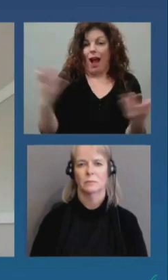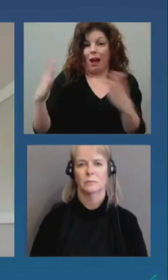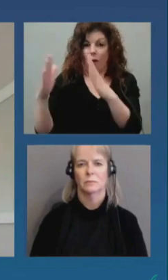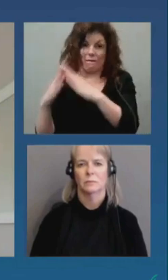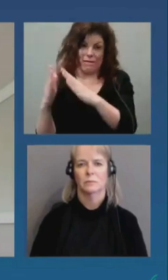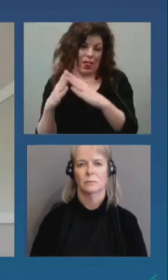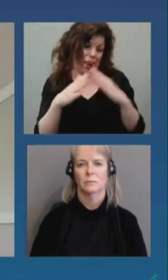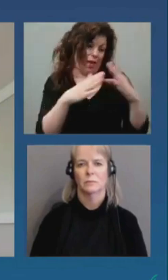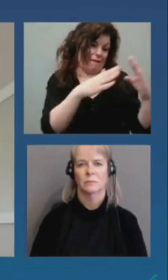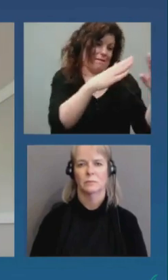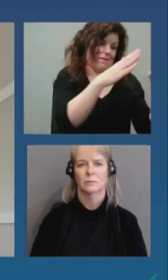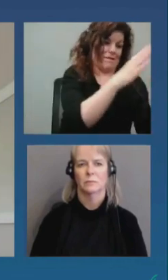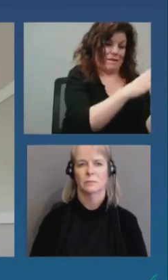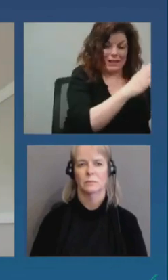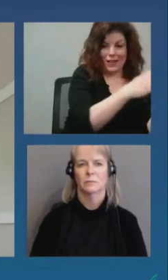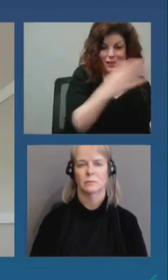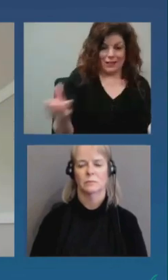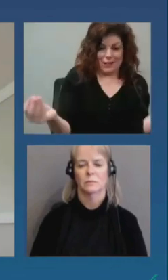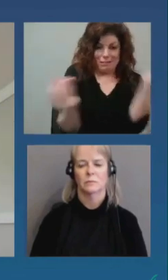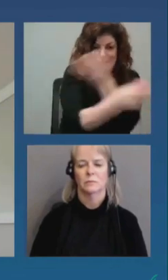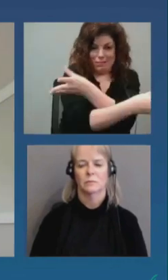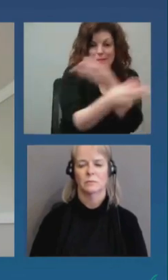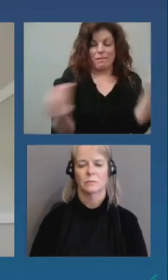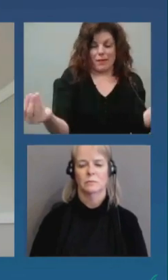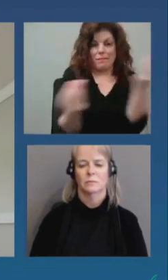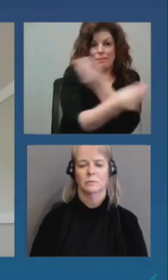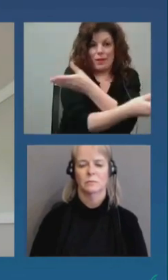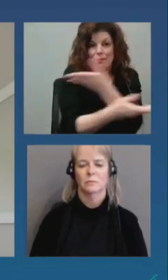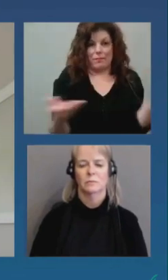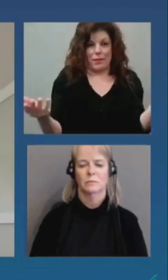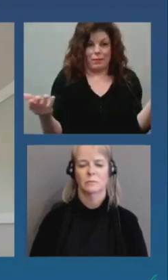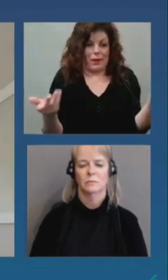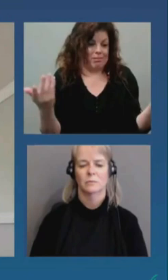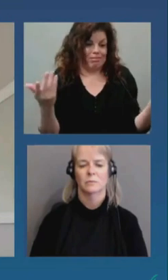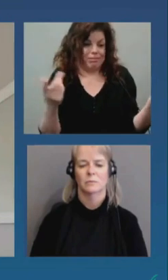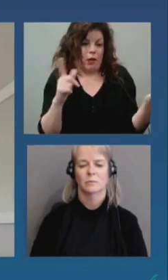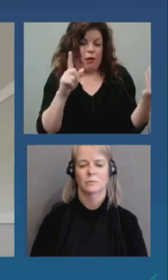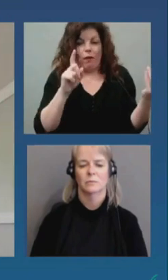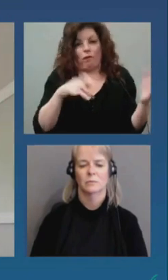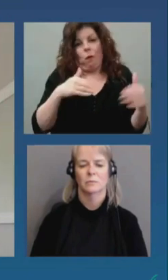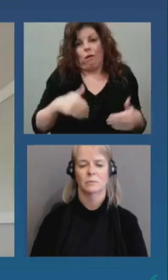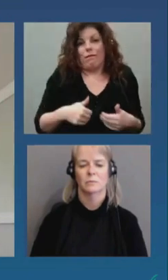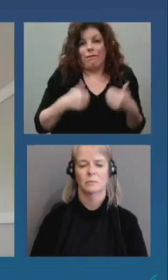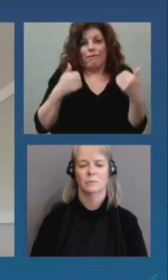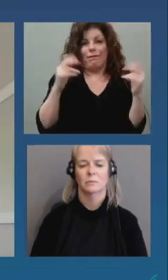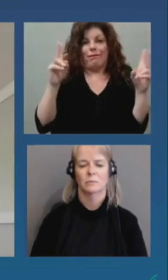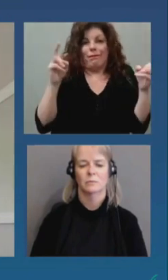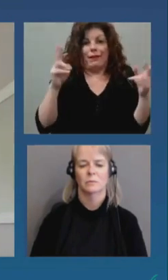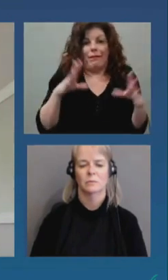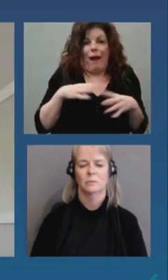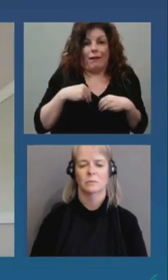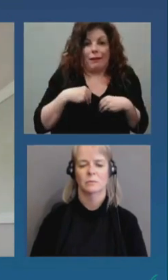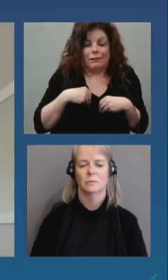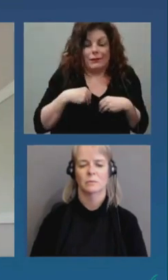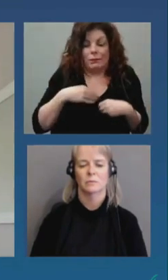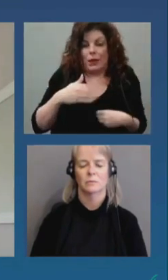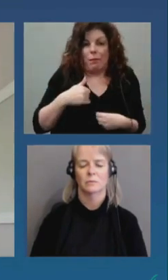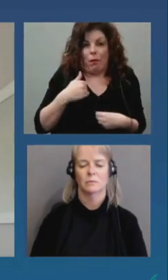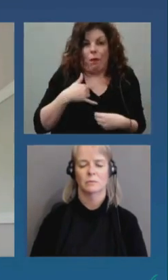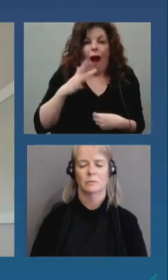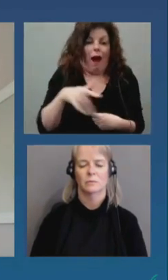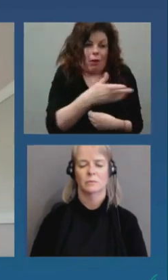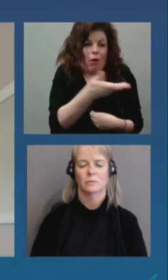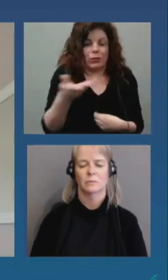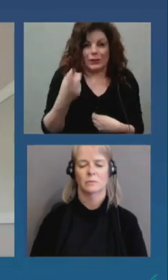c'était quelque chose on vive avec parce que nous sommes une région on a